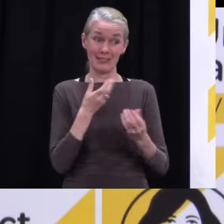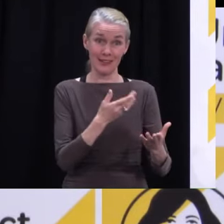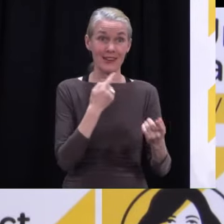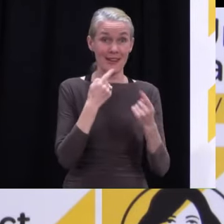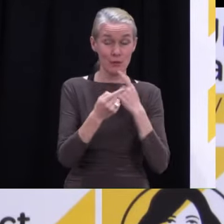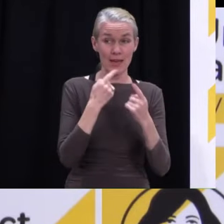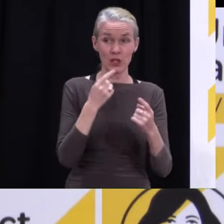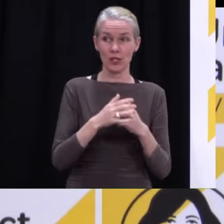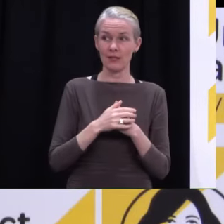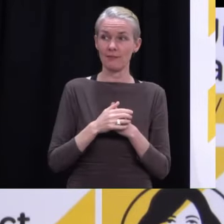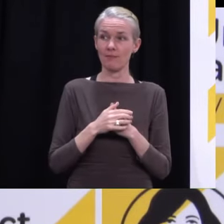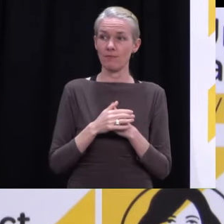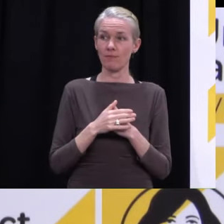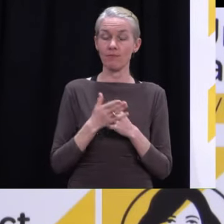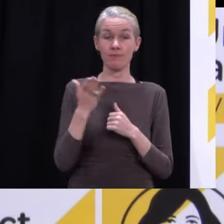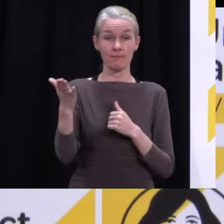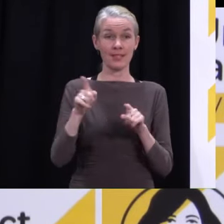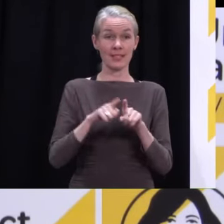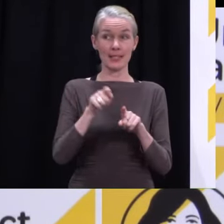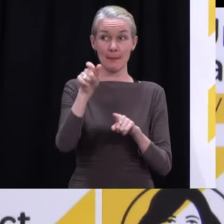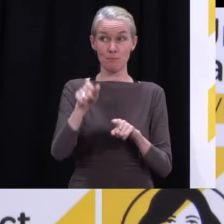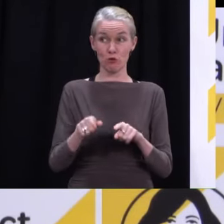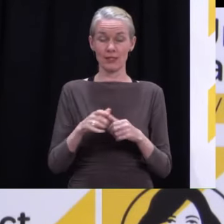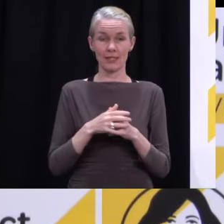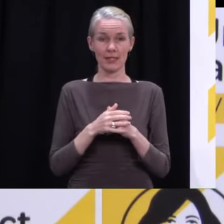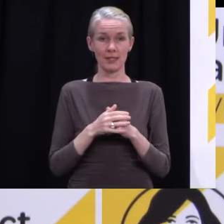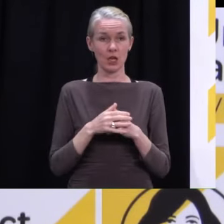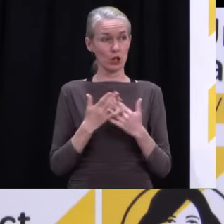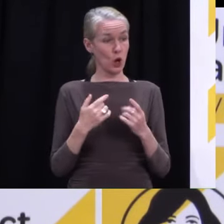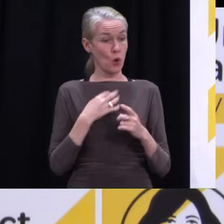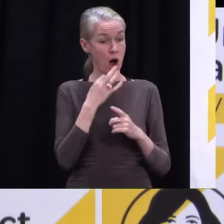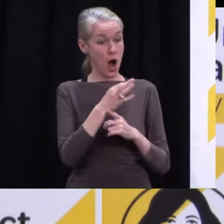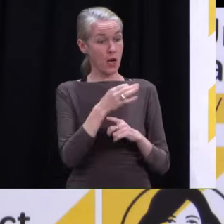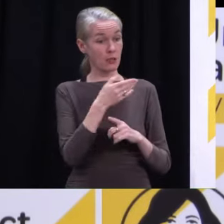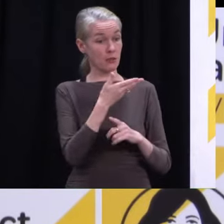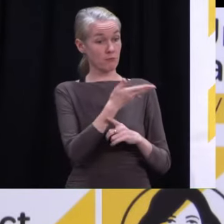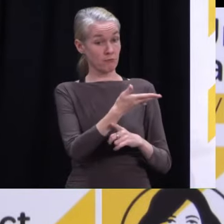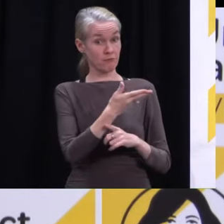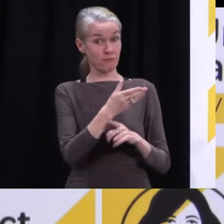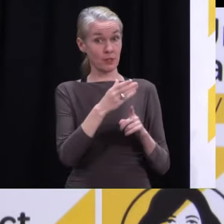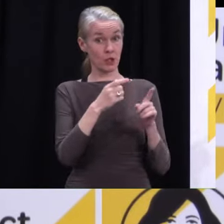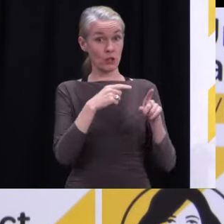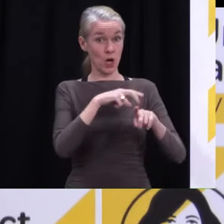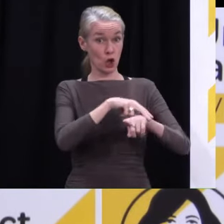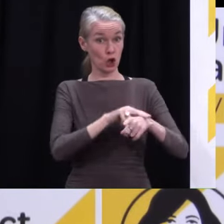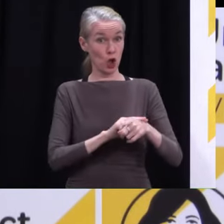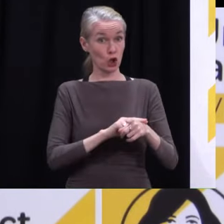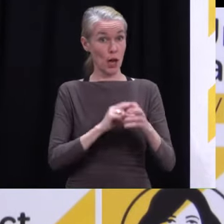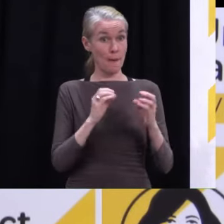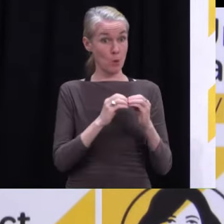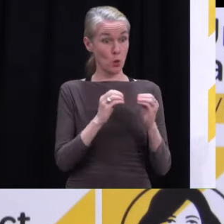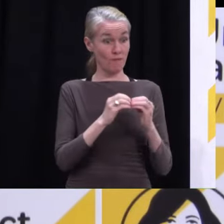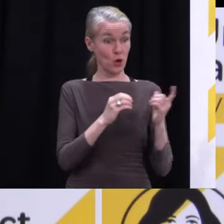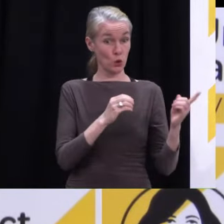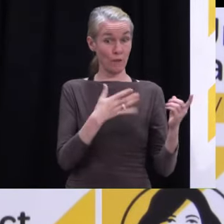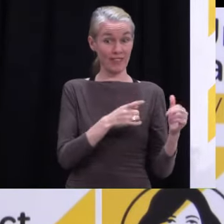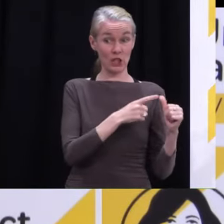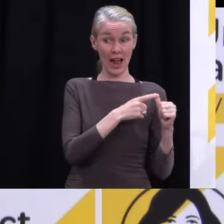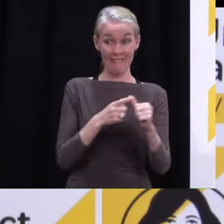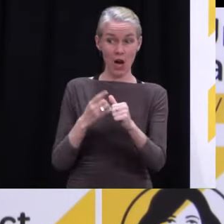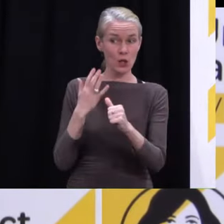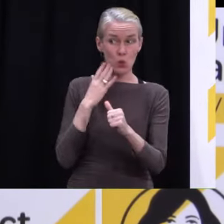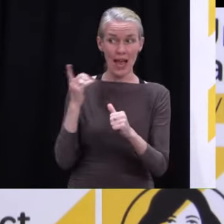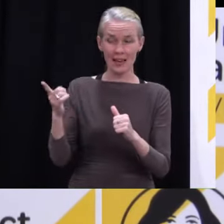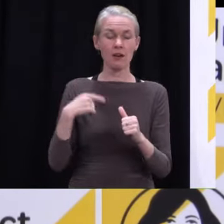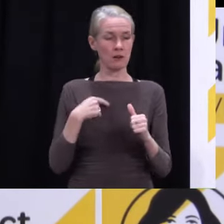advice, that that, well, when, Dr. Bloomfield, did you advise the government that there I verbally received that on Sunday, late Sunday